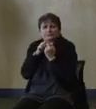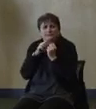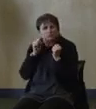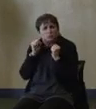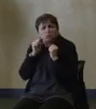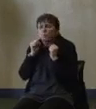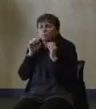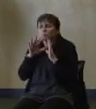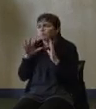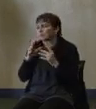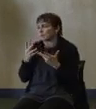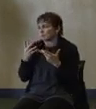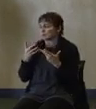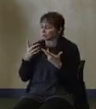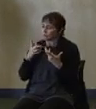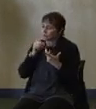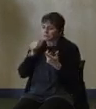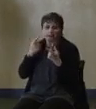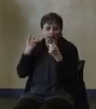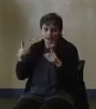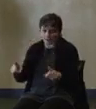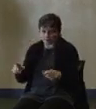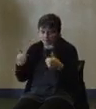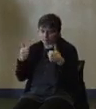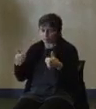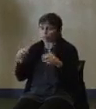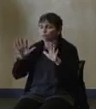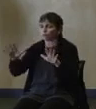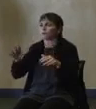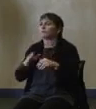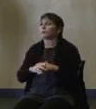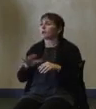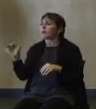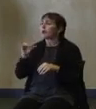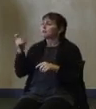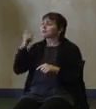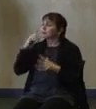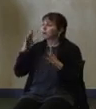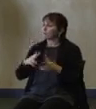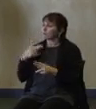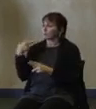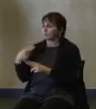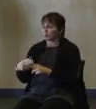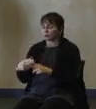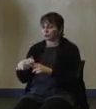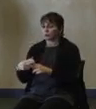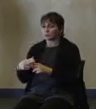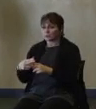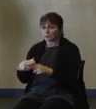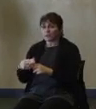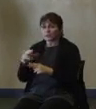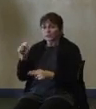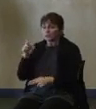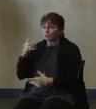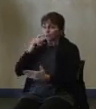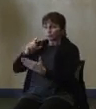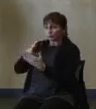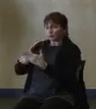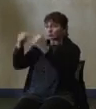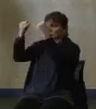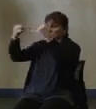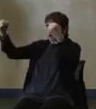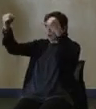just to reiterate what the governor indicated, please don't go on. If there is a down wire, don't go by it.